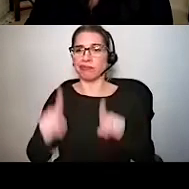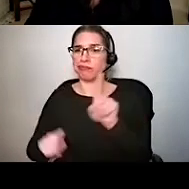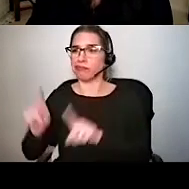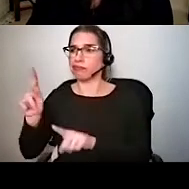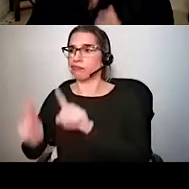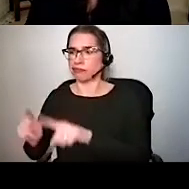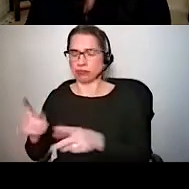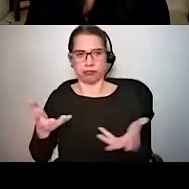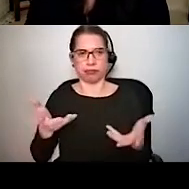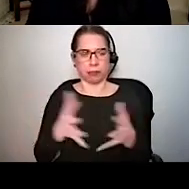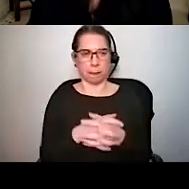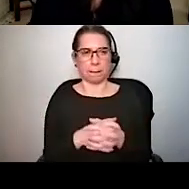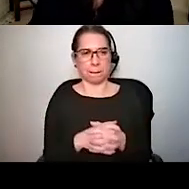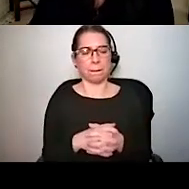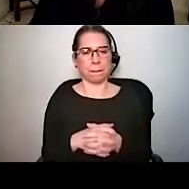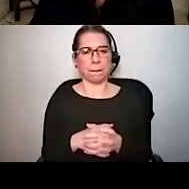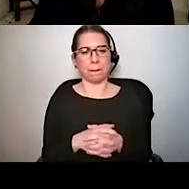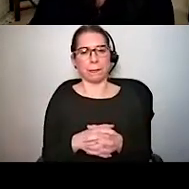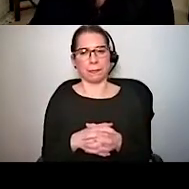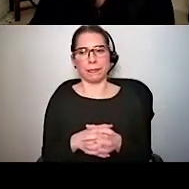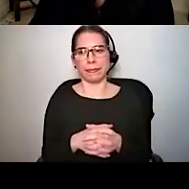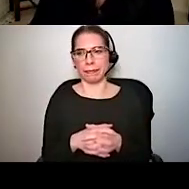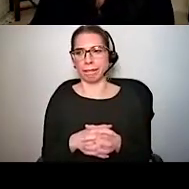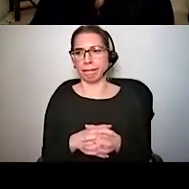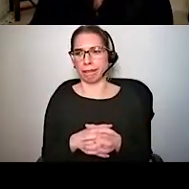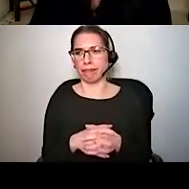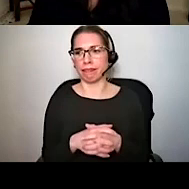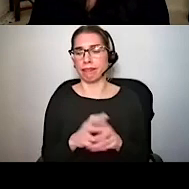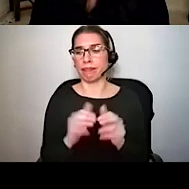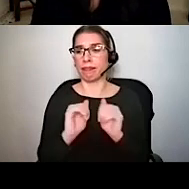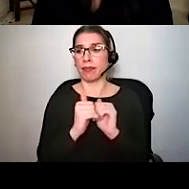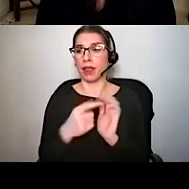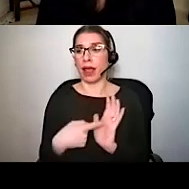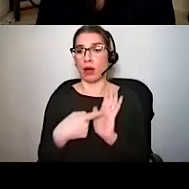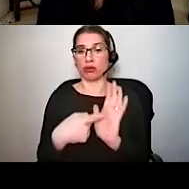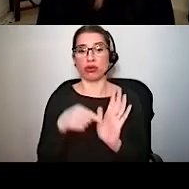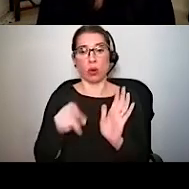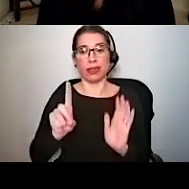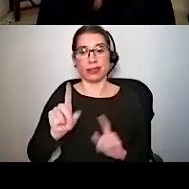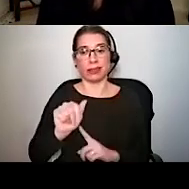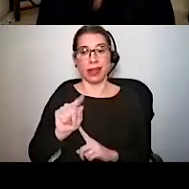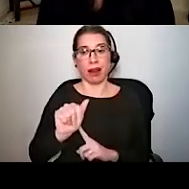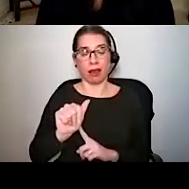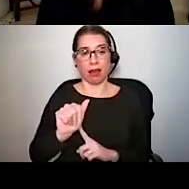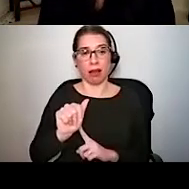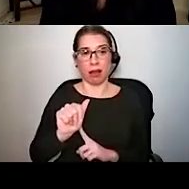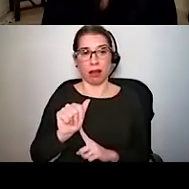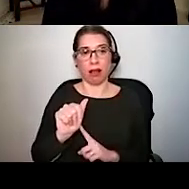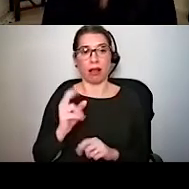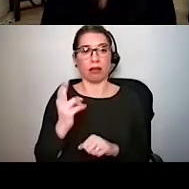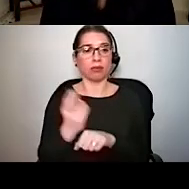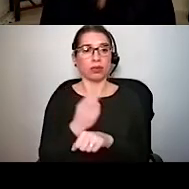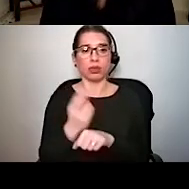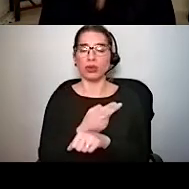So another way we can represent this kind of data visually, that doesn't require a video, which using something called a dot